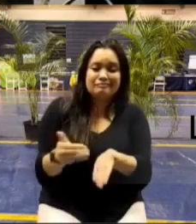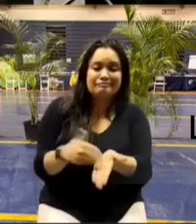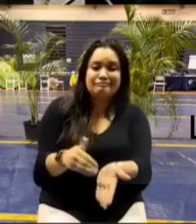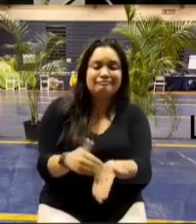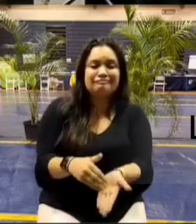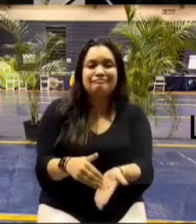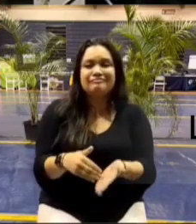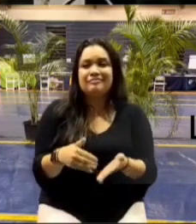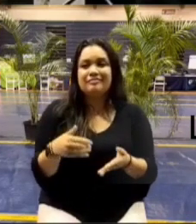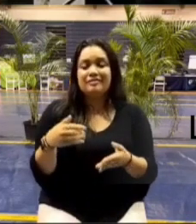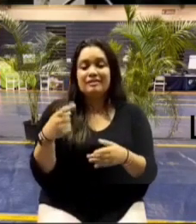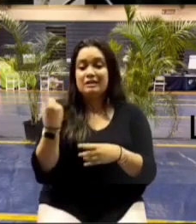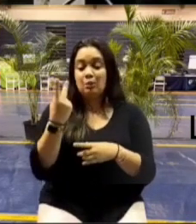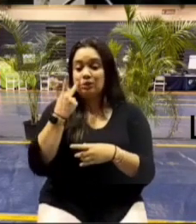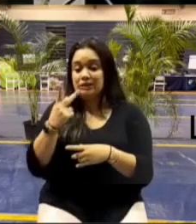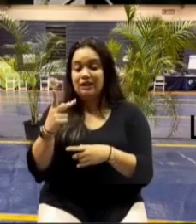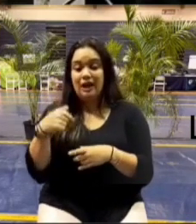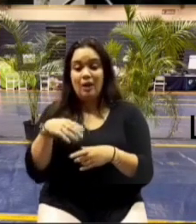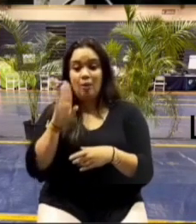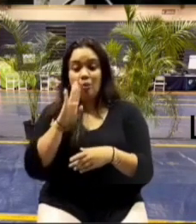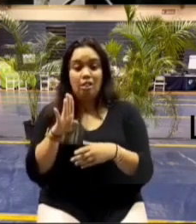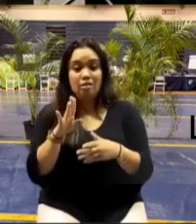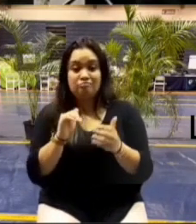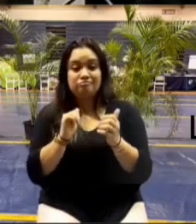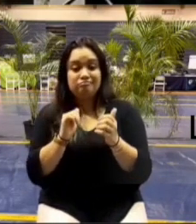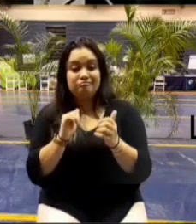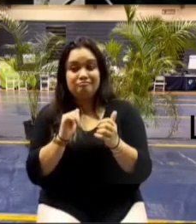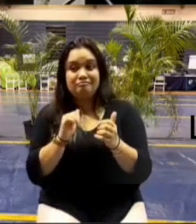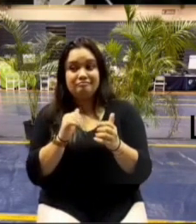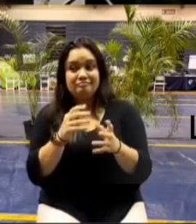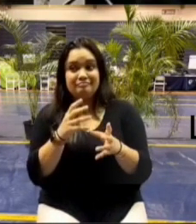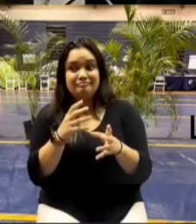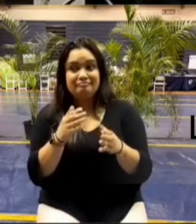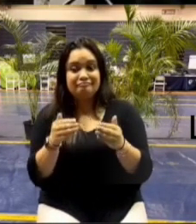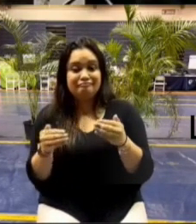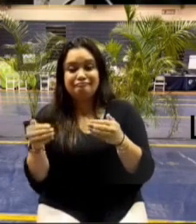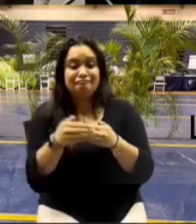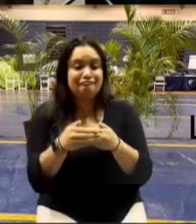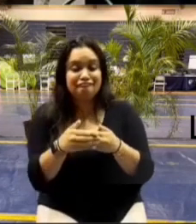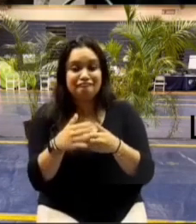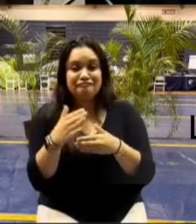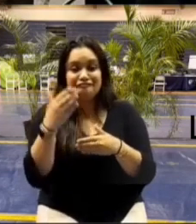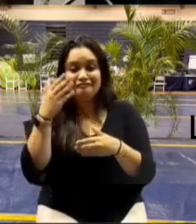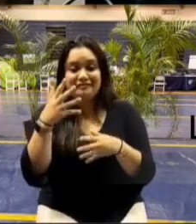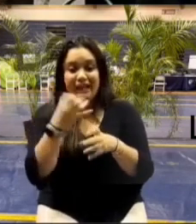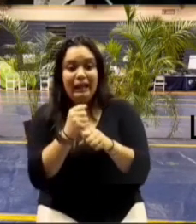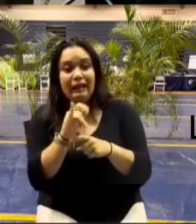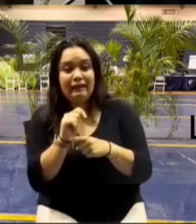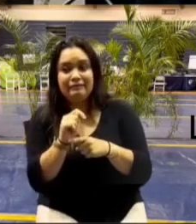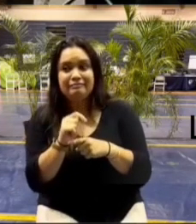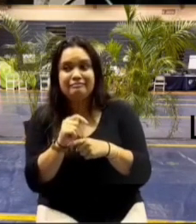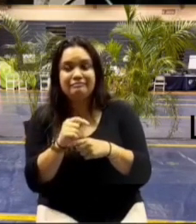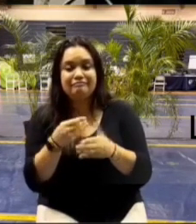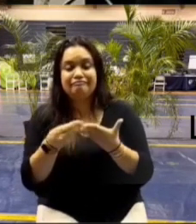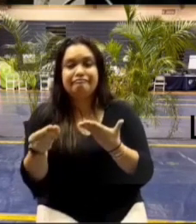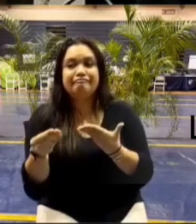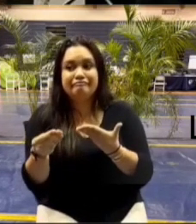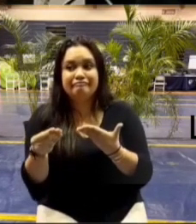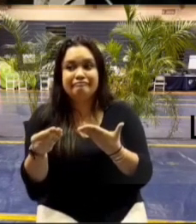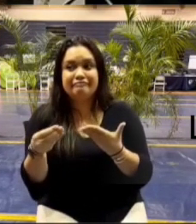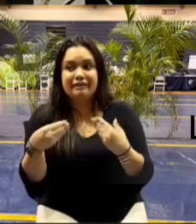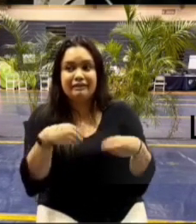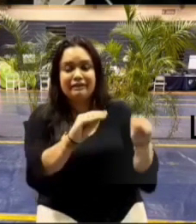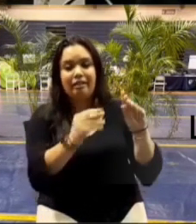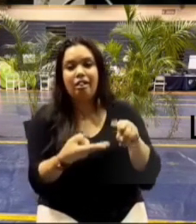i'm gonna go get ahead of you i'm gonna get it that's what happened now that's what i know